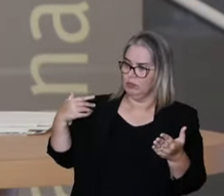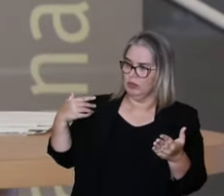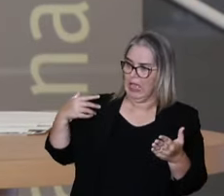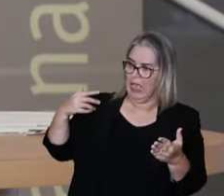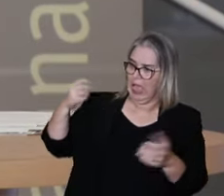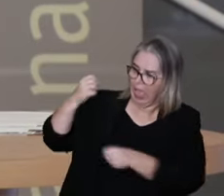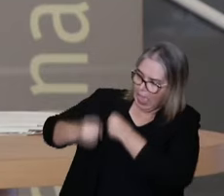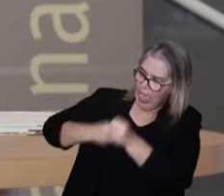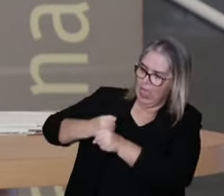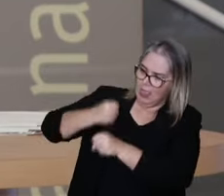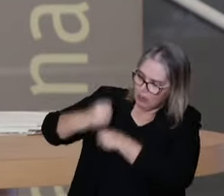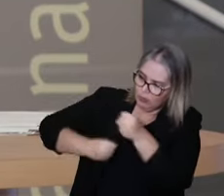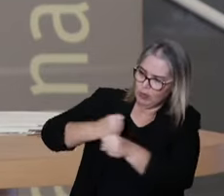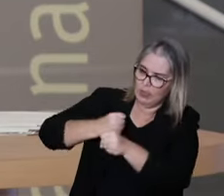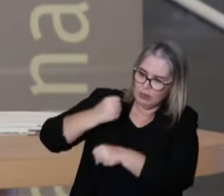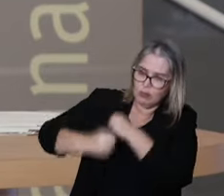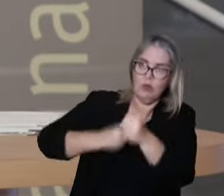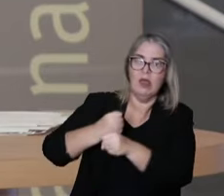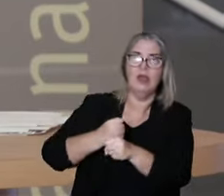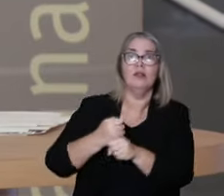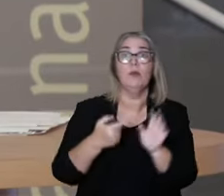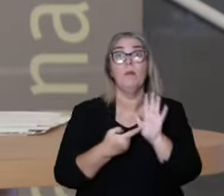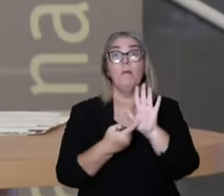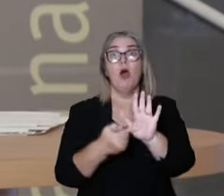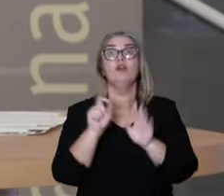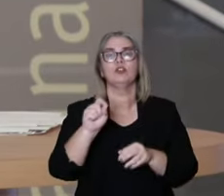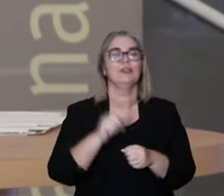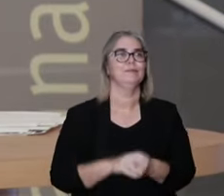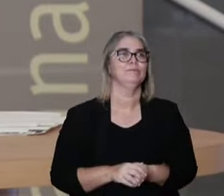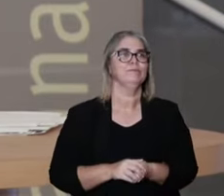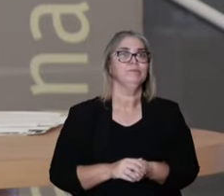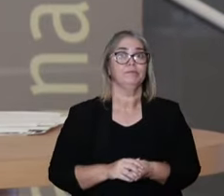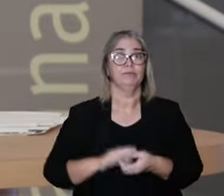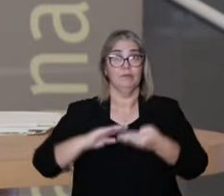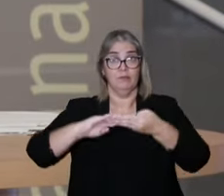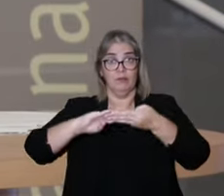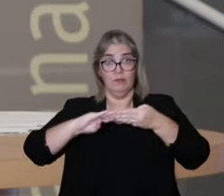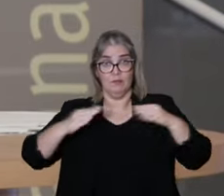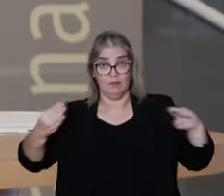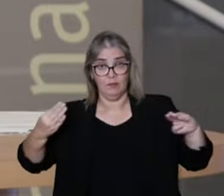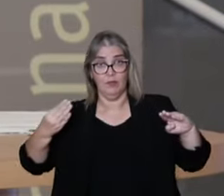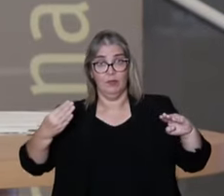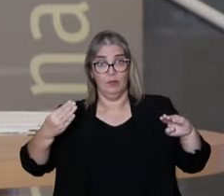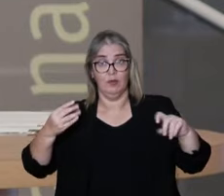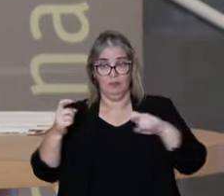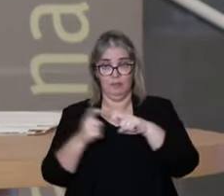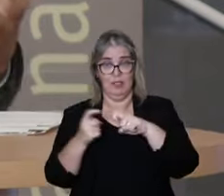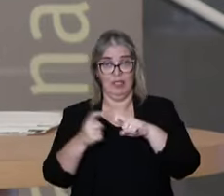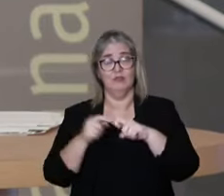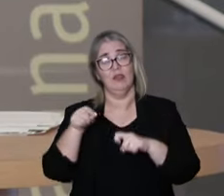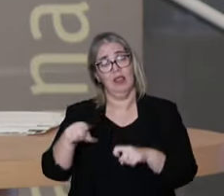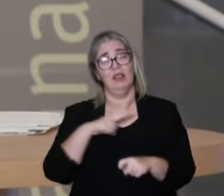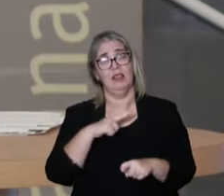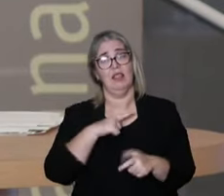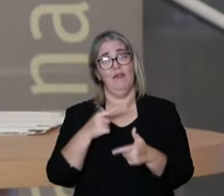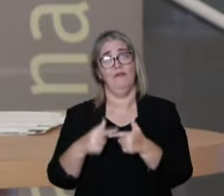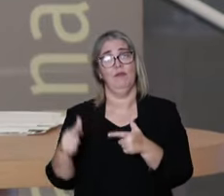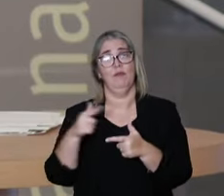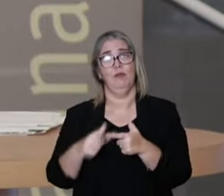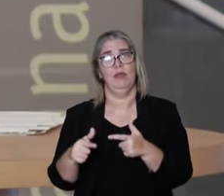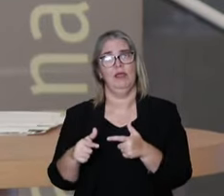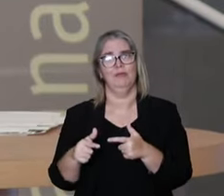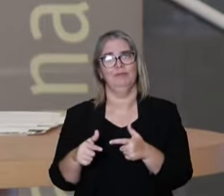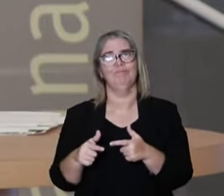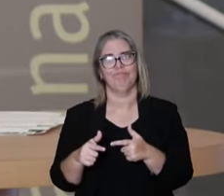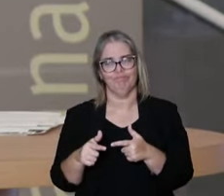Just to conclude all this trajectory is a scenario in which you have a biomedicine that has lots of problems, lots of alternatives